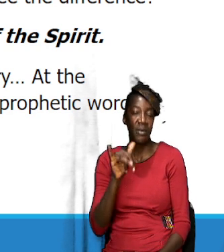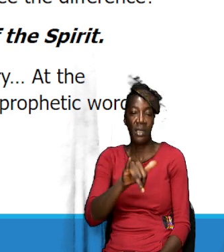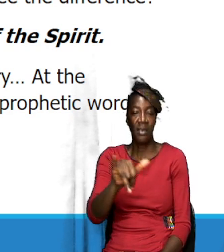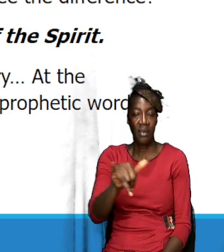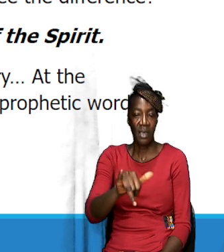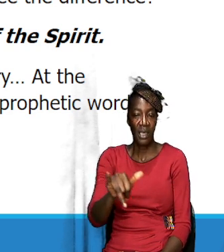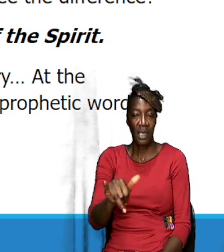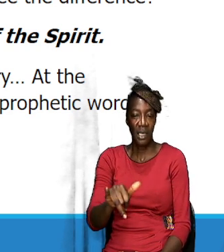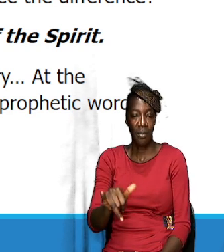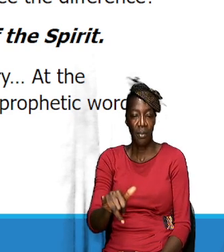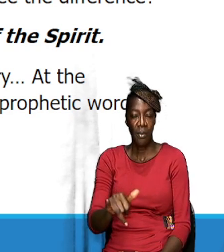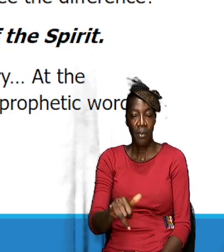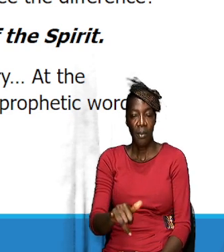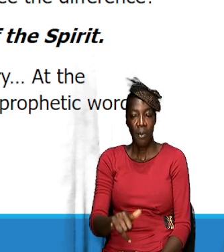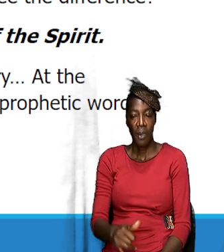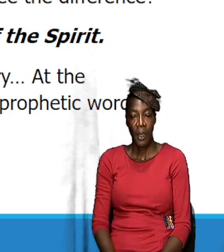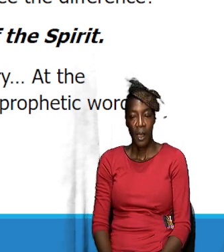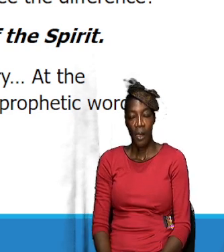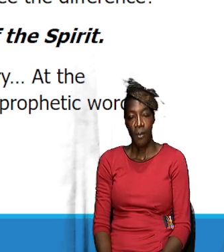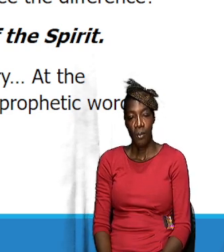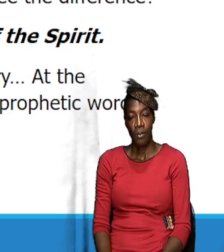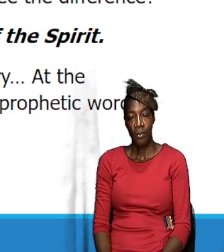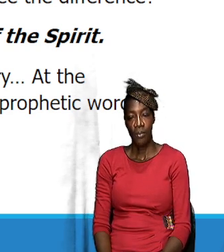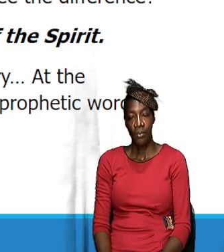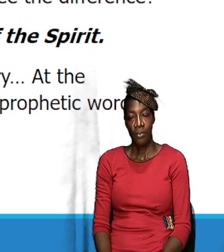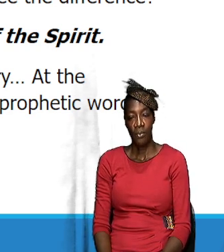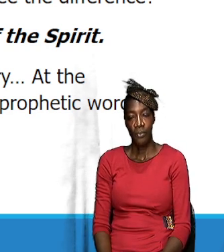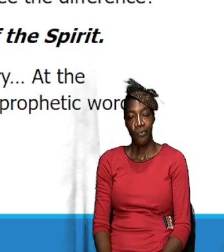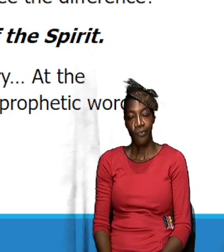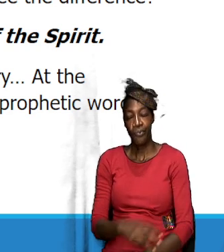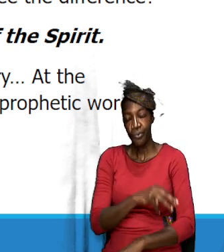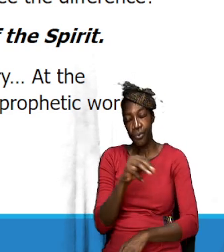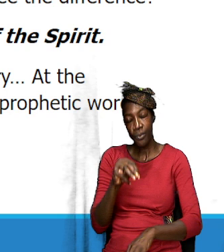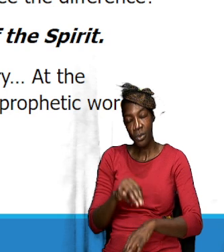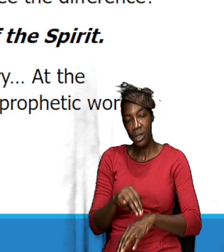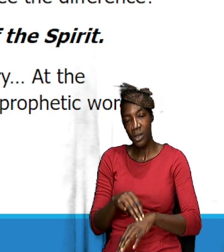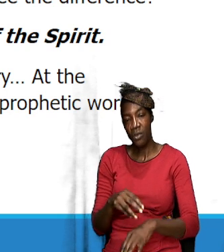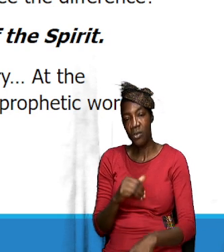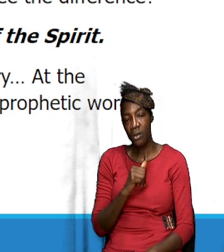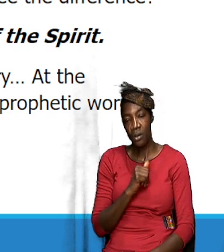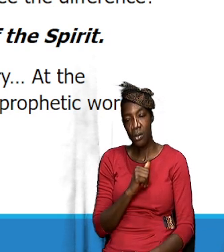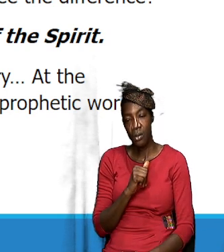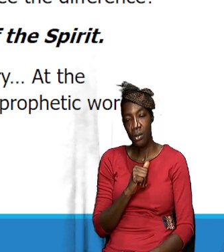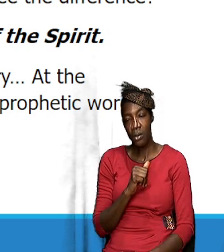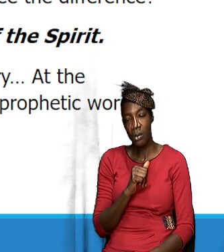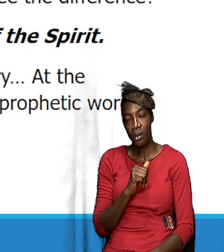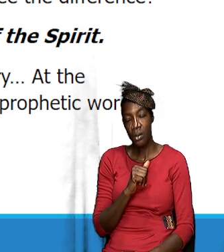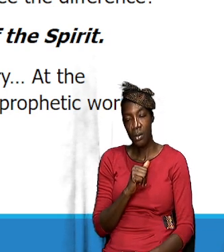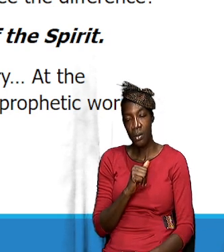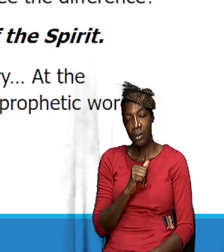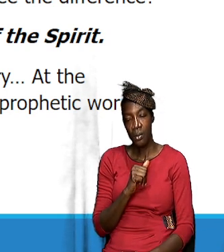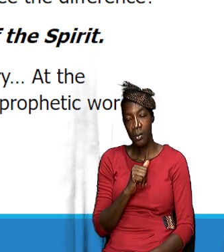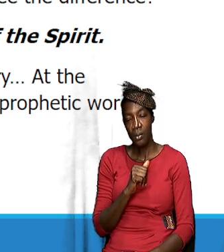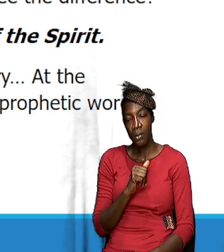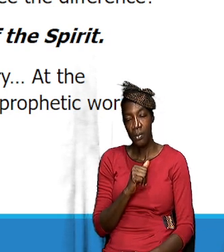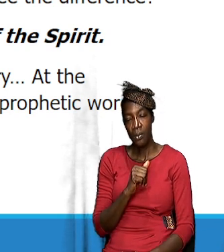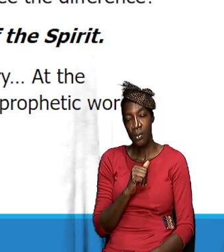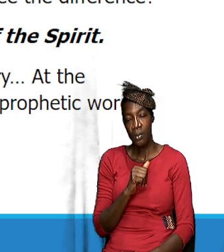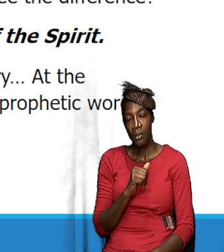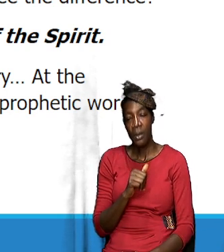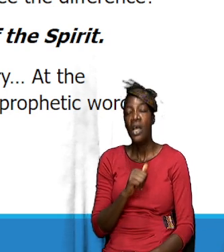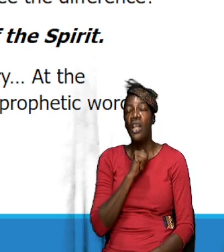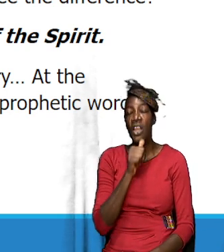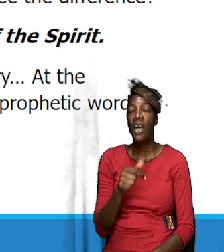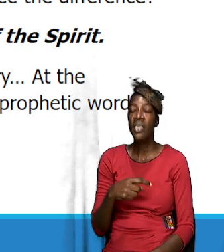And when I say ministry, I am not using the, I'm, I'm using the term generic, generically. I'm not